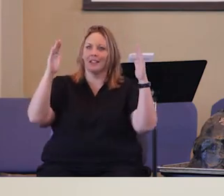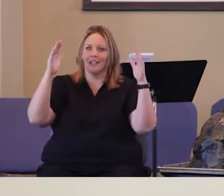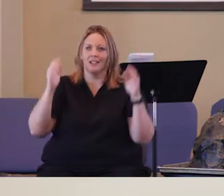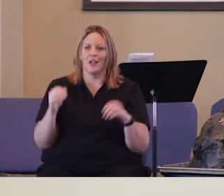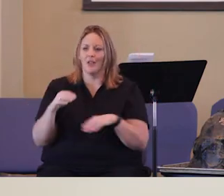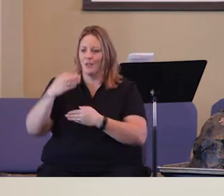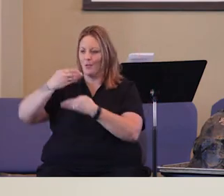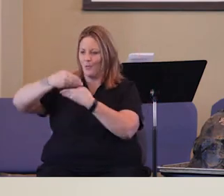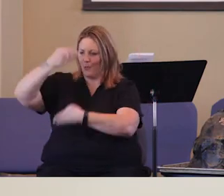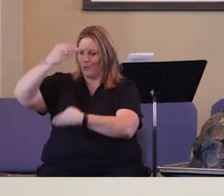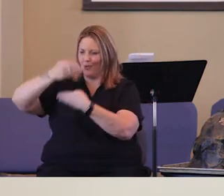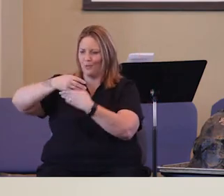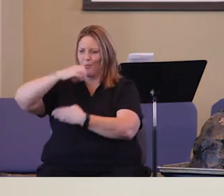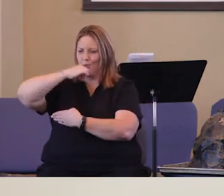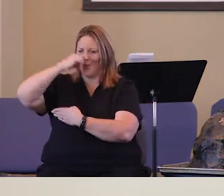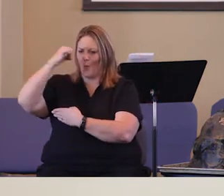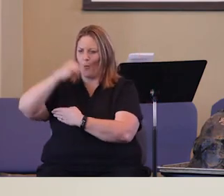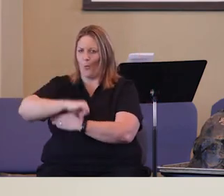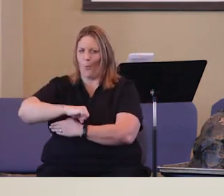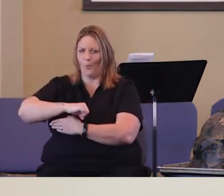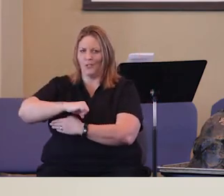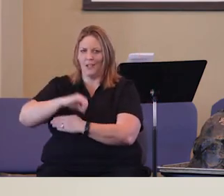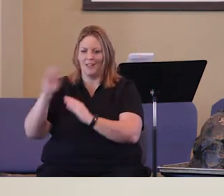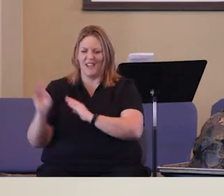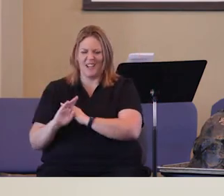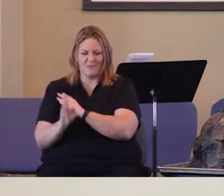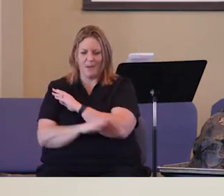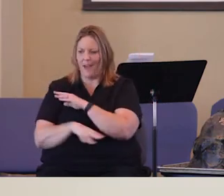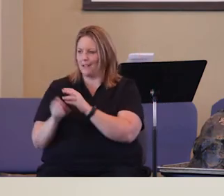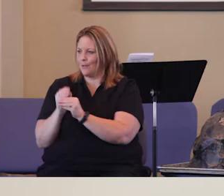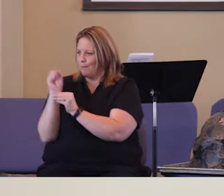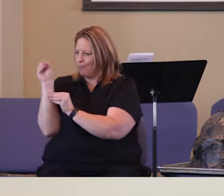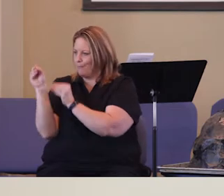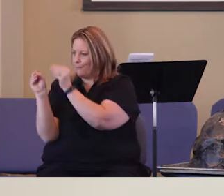The windows were super old. They had trash bags shoved in the cracks.